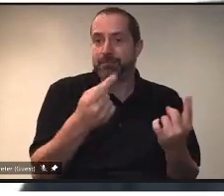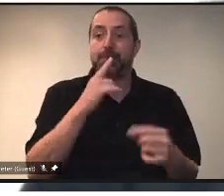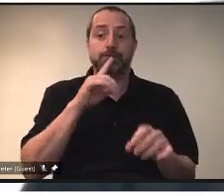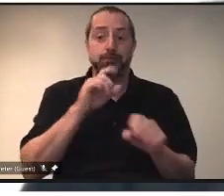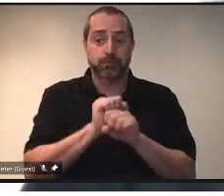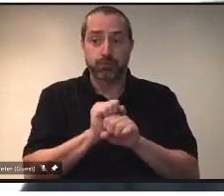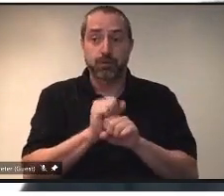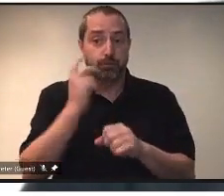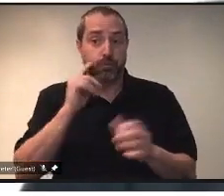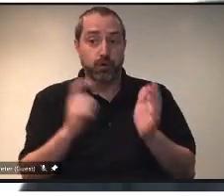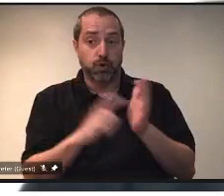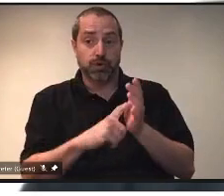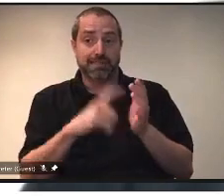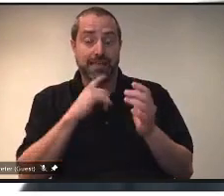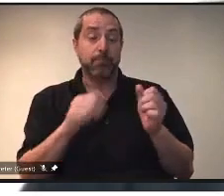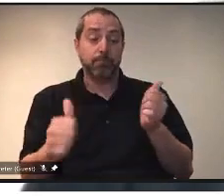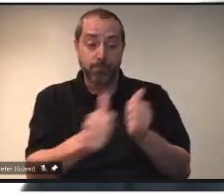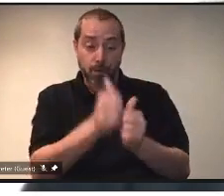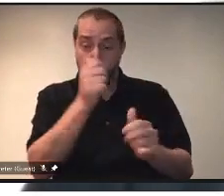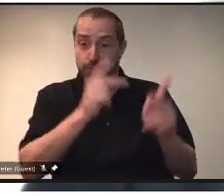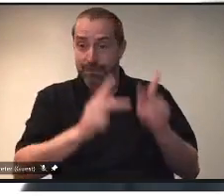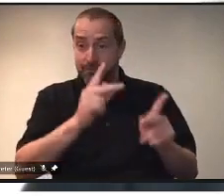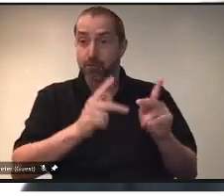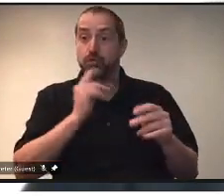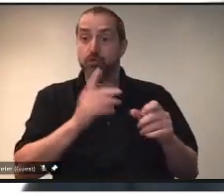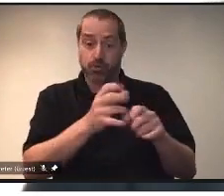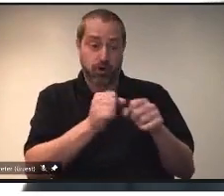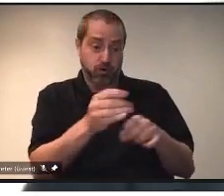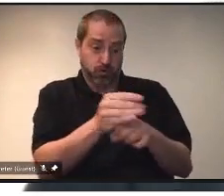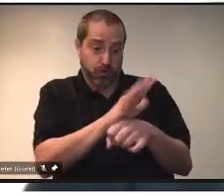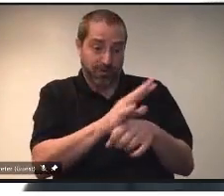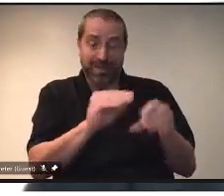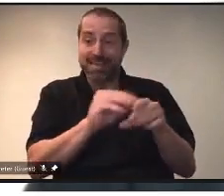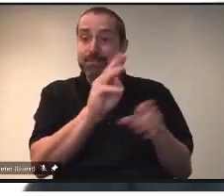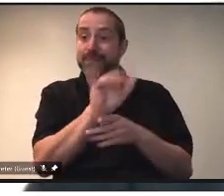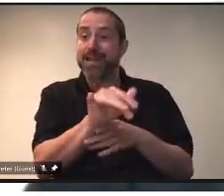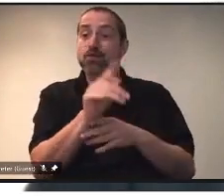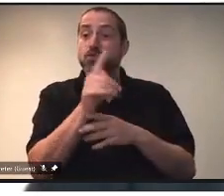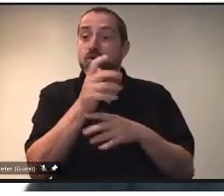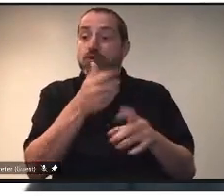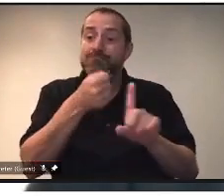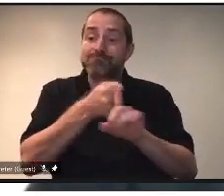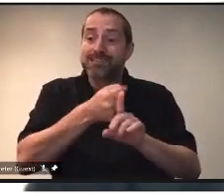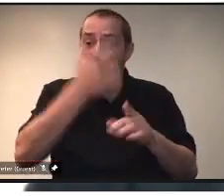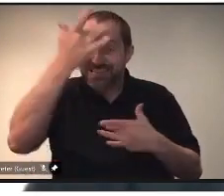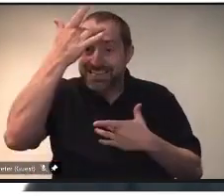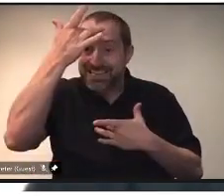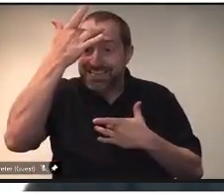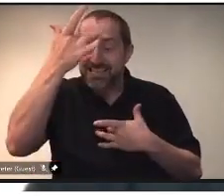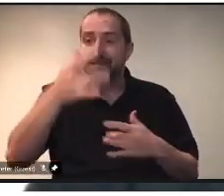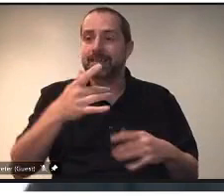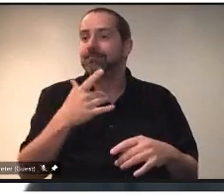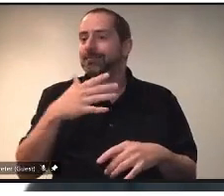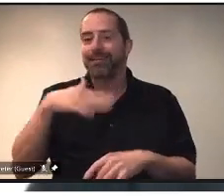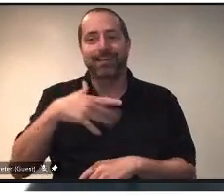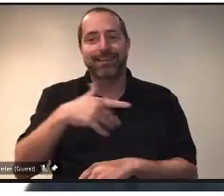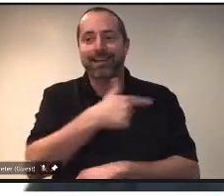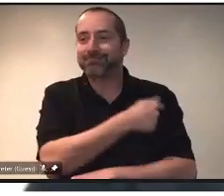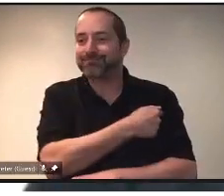majority of people who contracted COVID in May or who ended up in hospital had not been vaccinated.